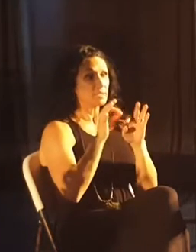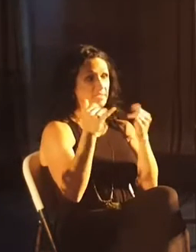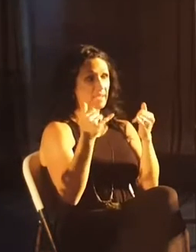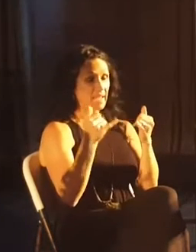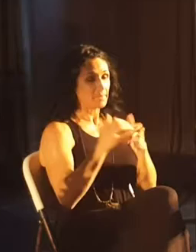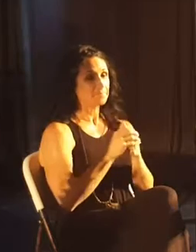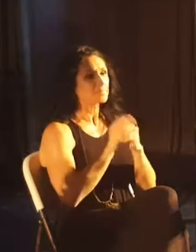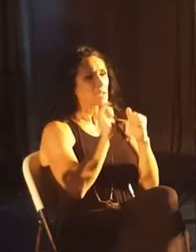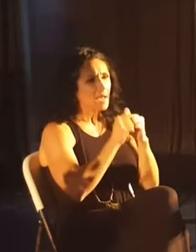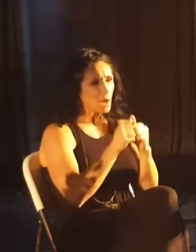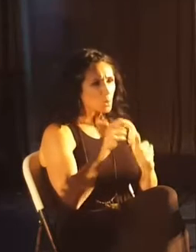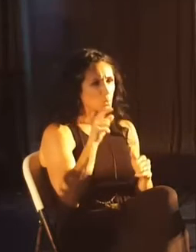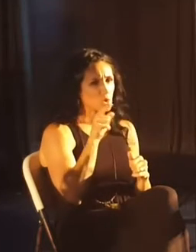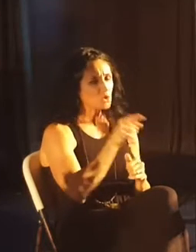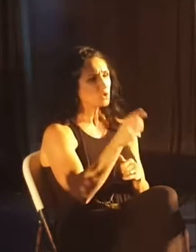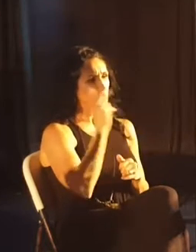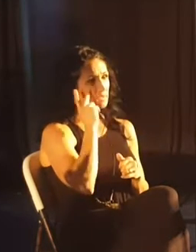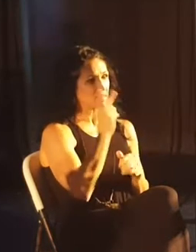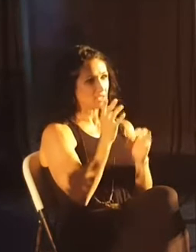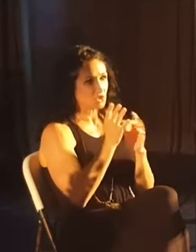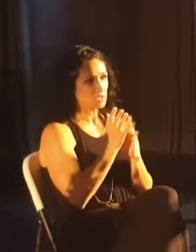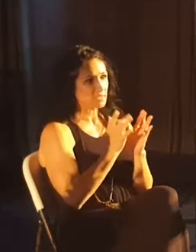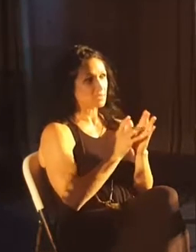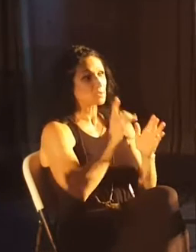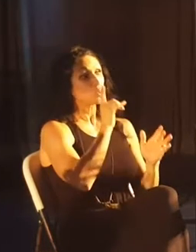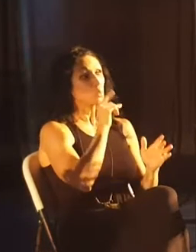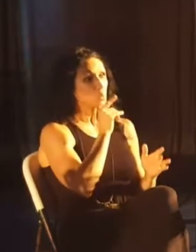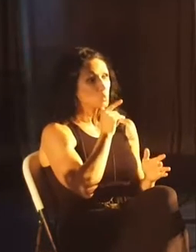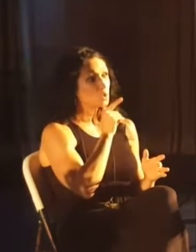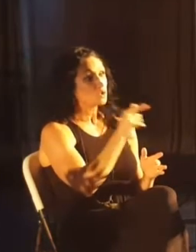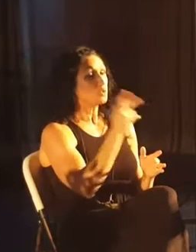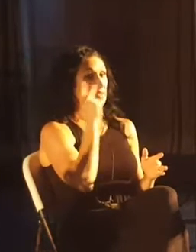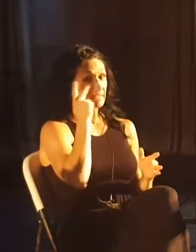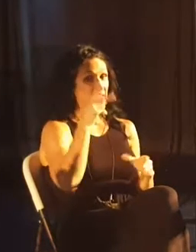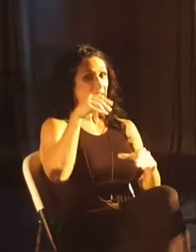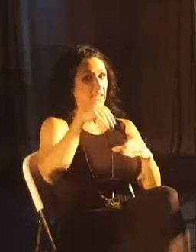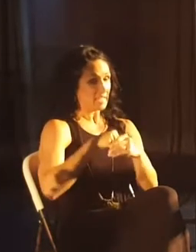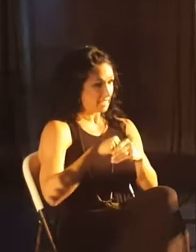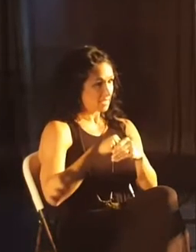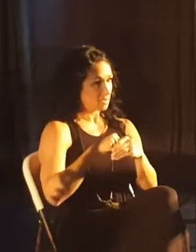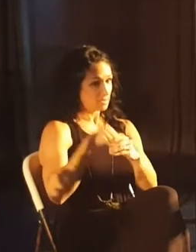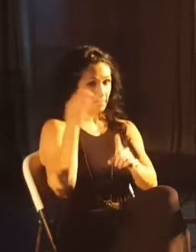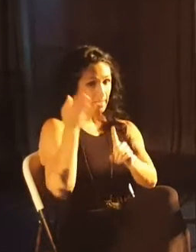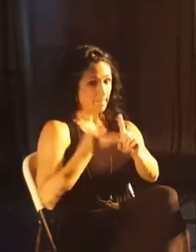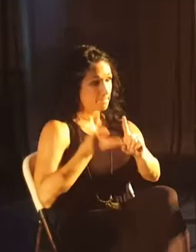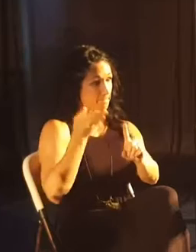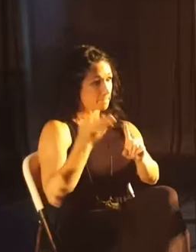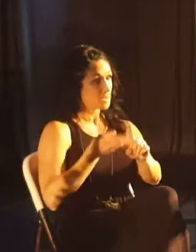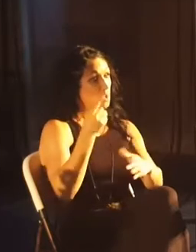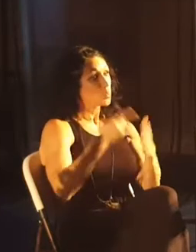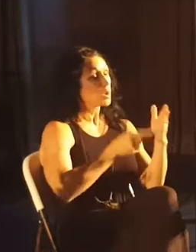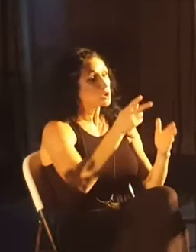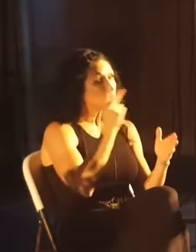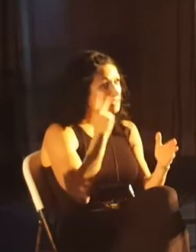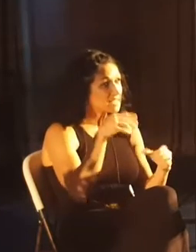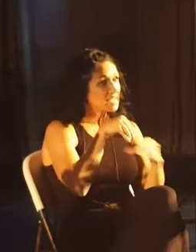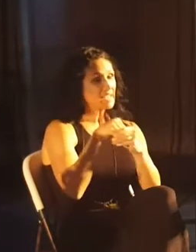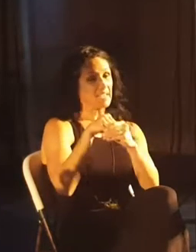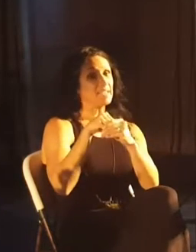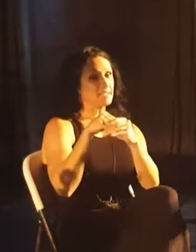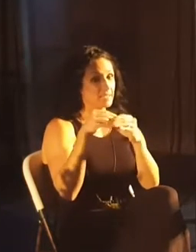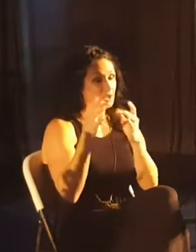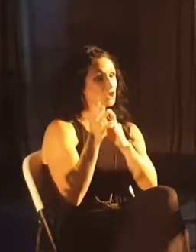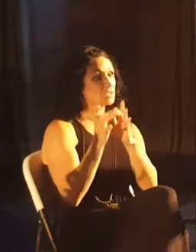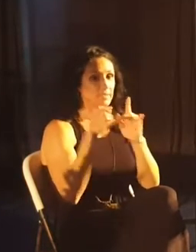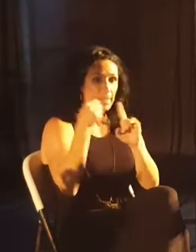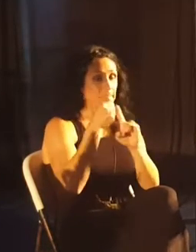How you see Jesus, who you see in Jesus, what you see in Jesus impacts